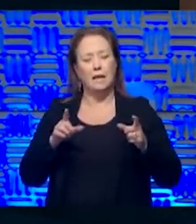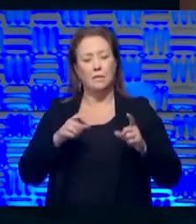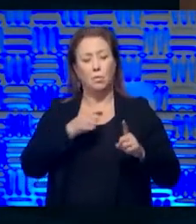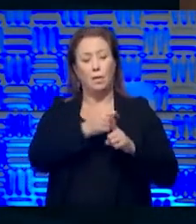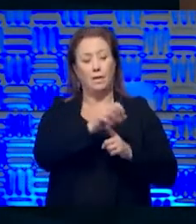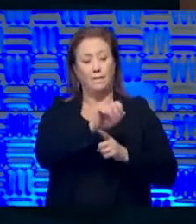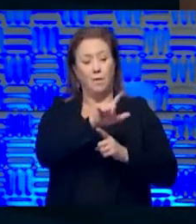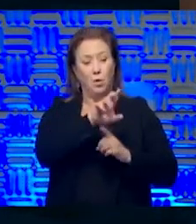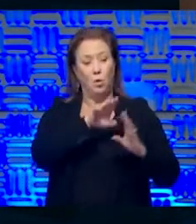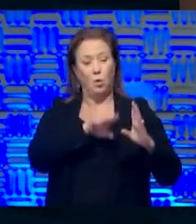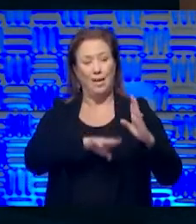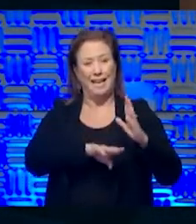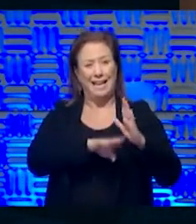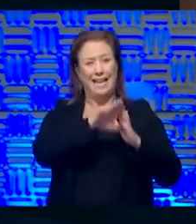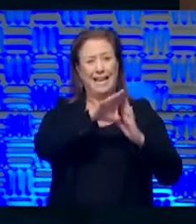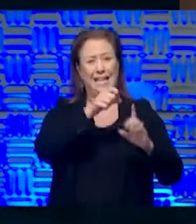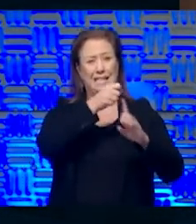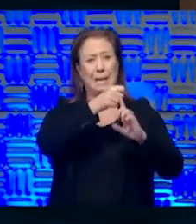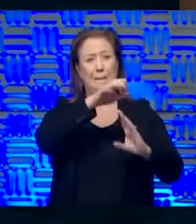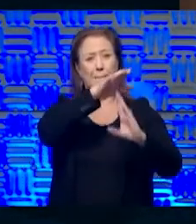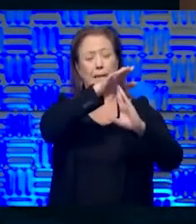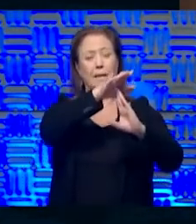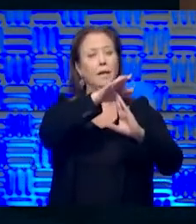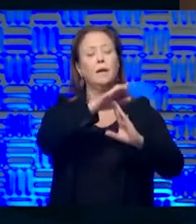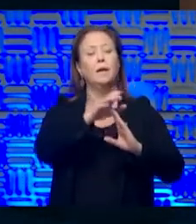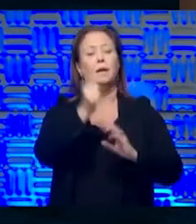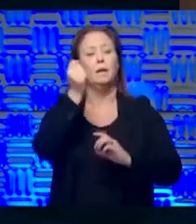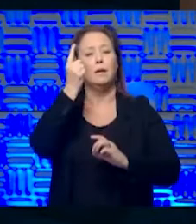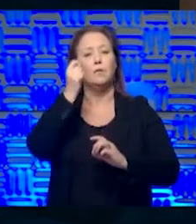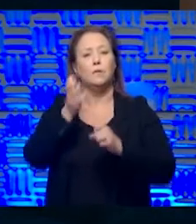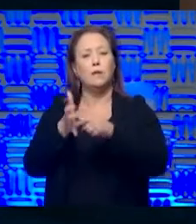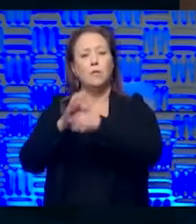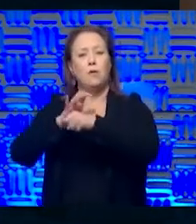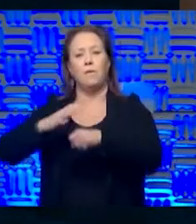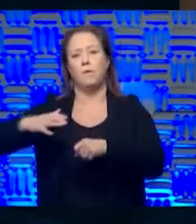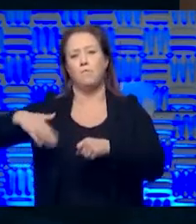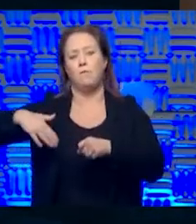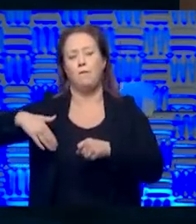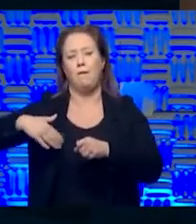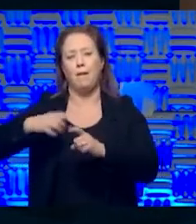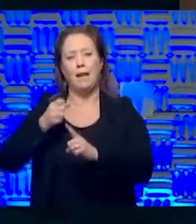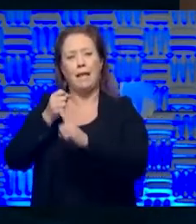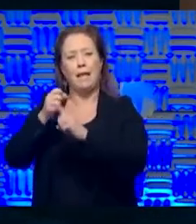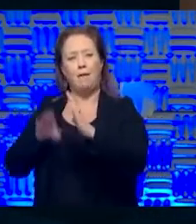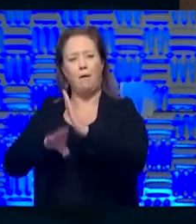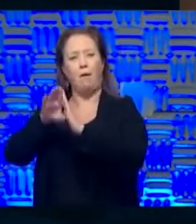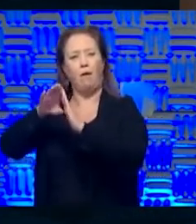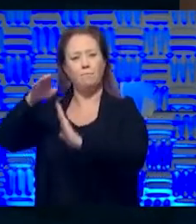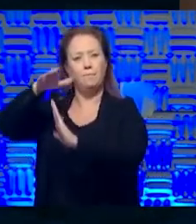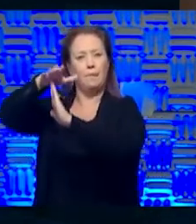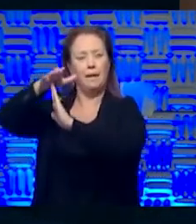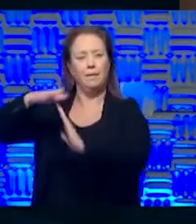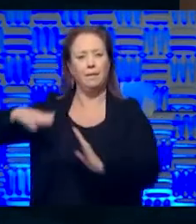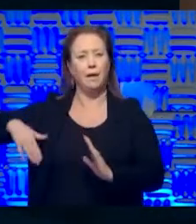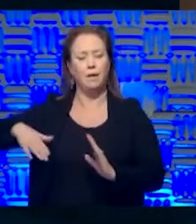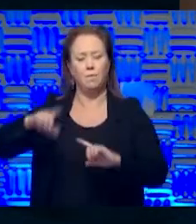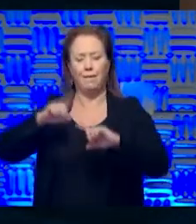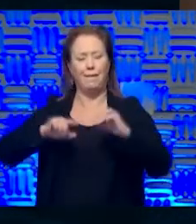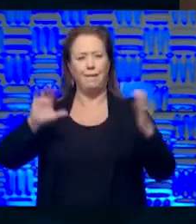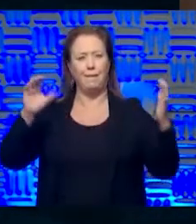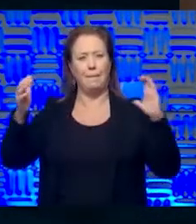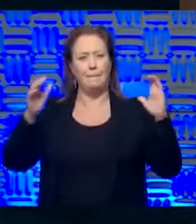peak, we knew what those numbers are, and we're not at a peak yet, at least according to you experts. So we can't make that comparison